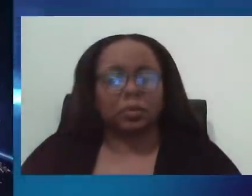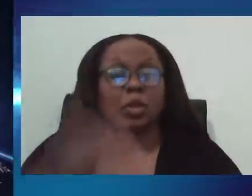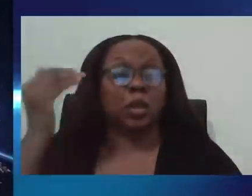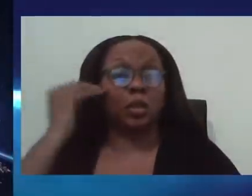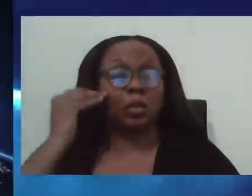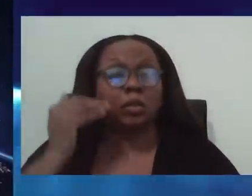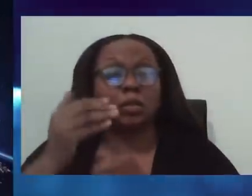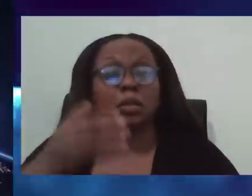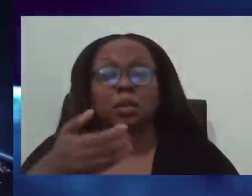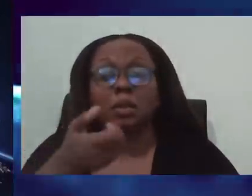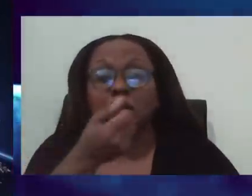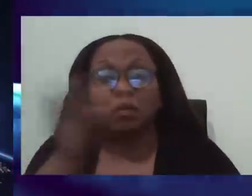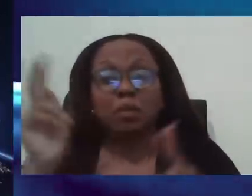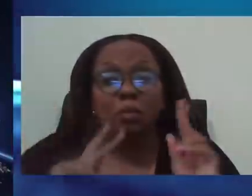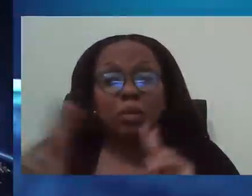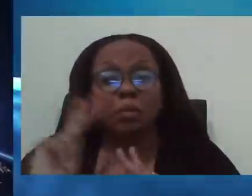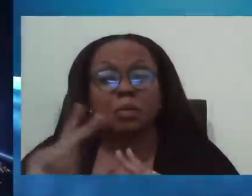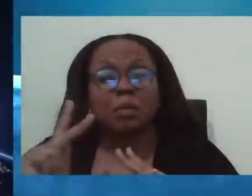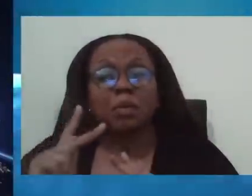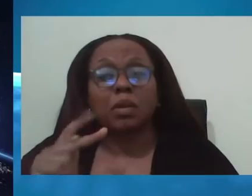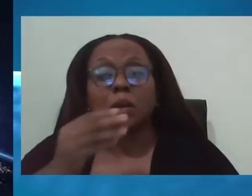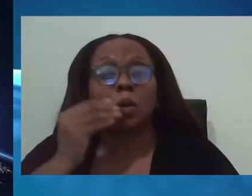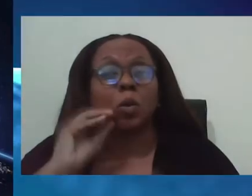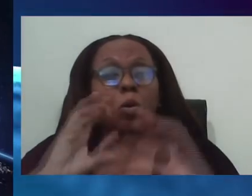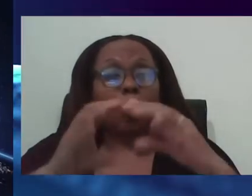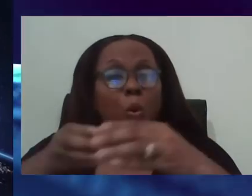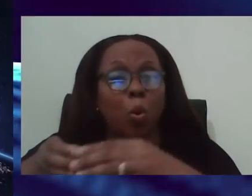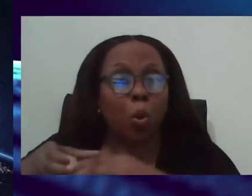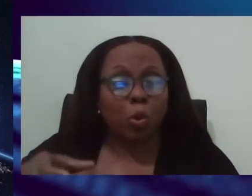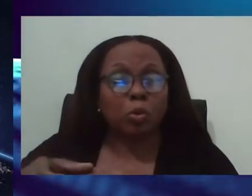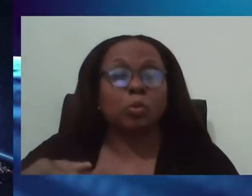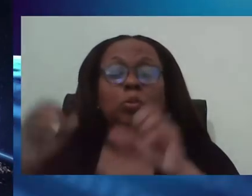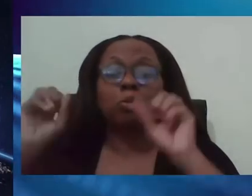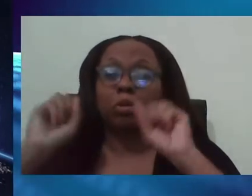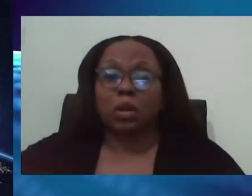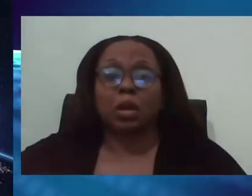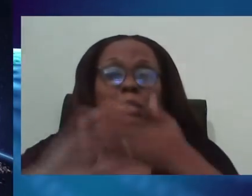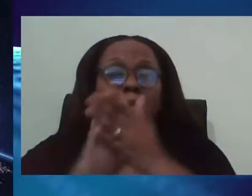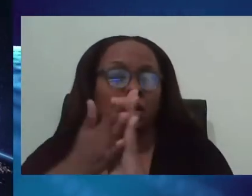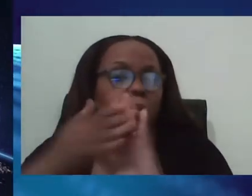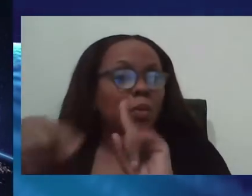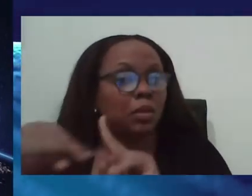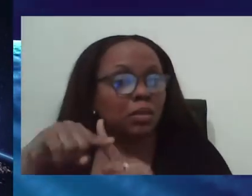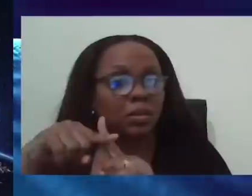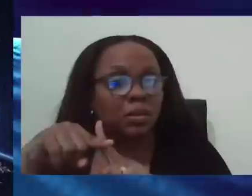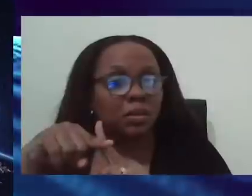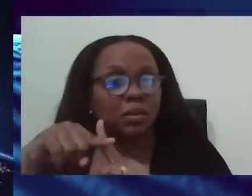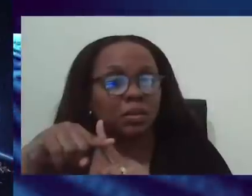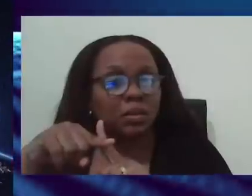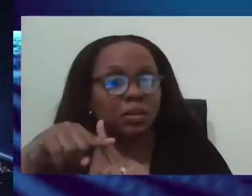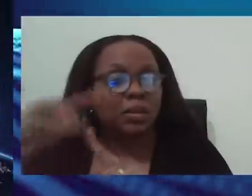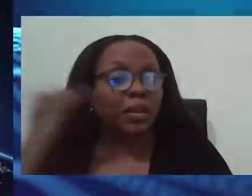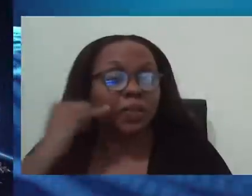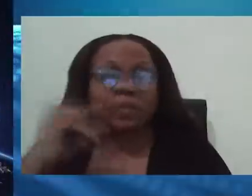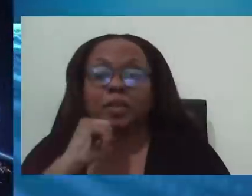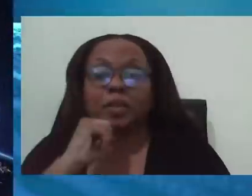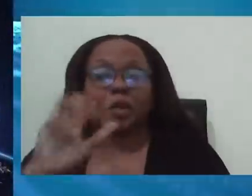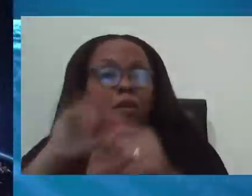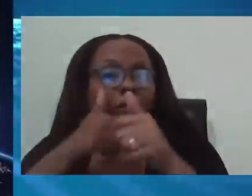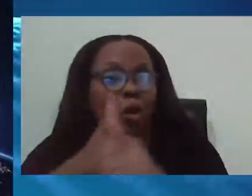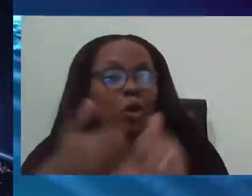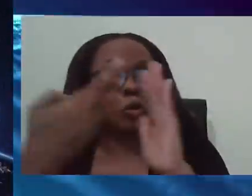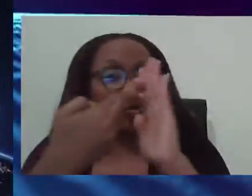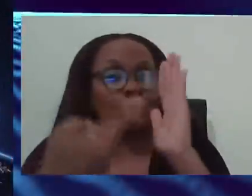who will circumvert and become positive unless they're not doing what they're supposed to do in the home.